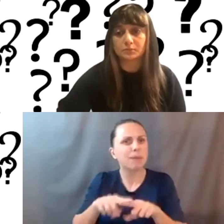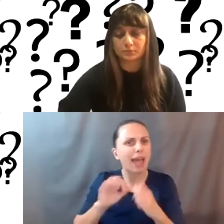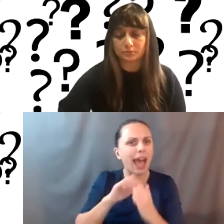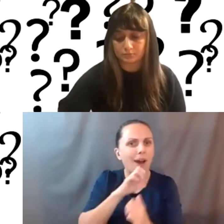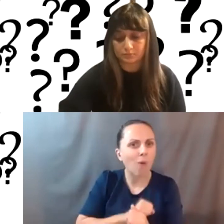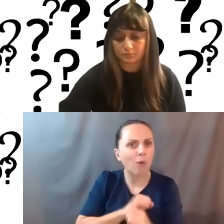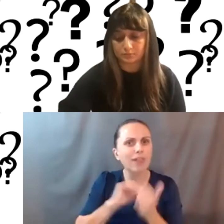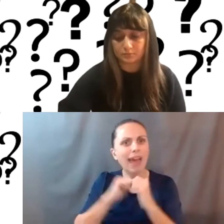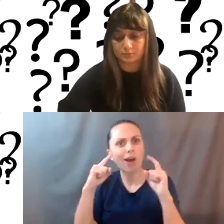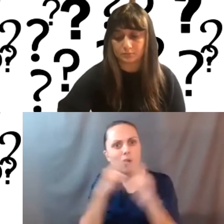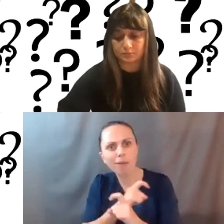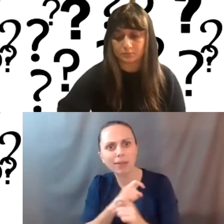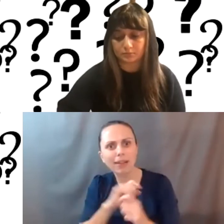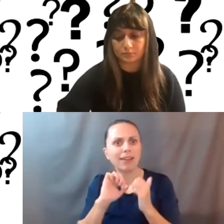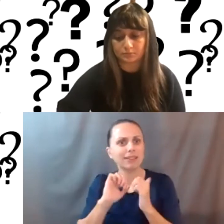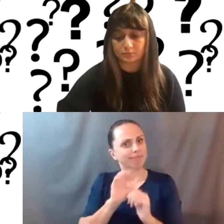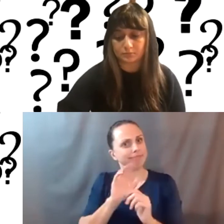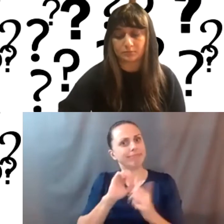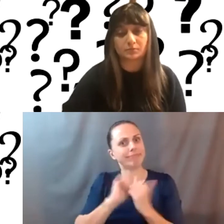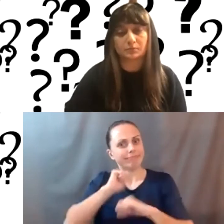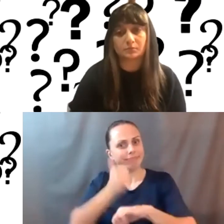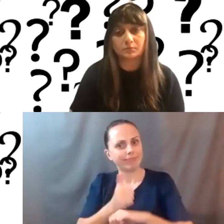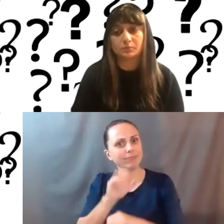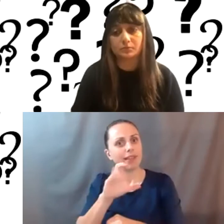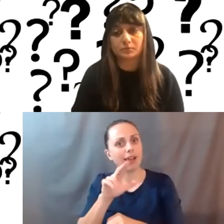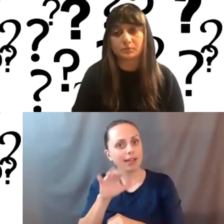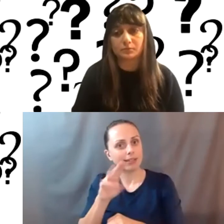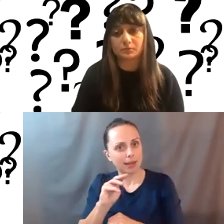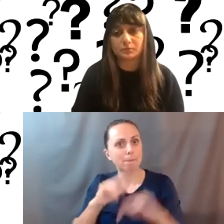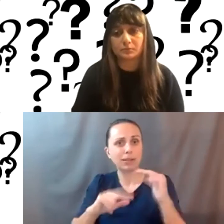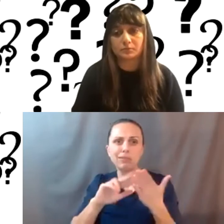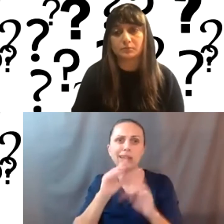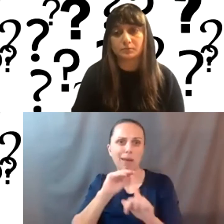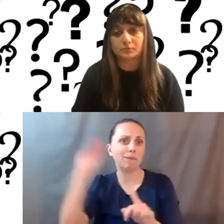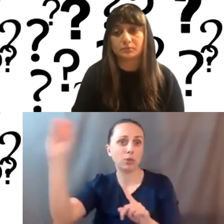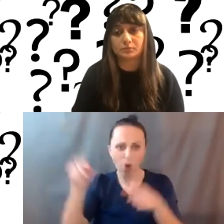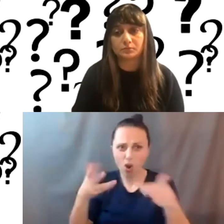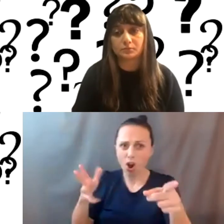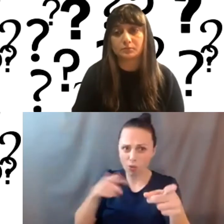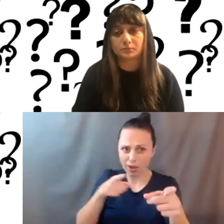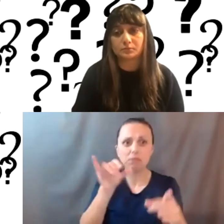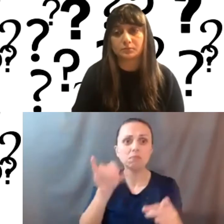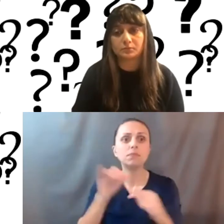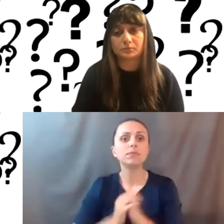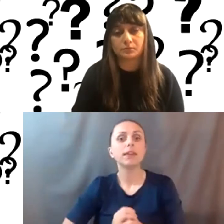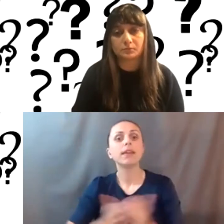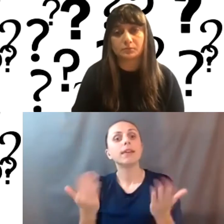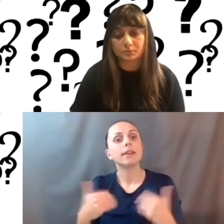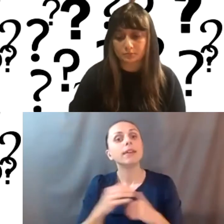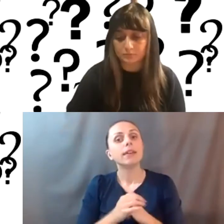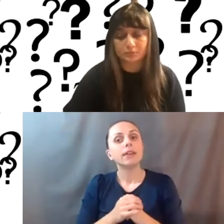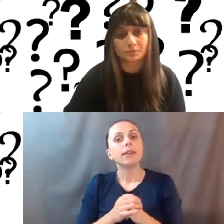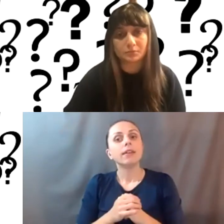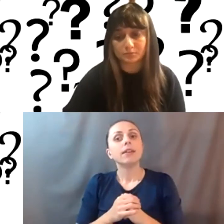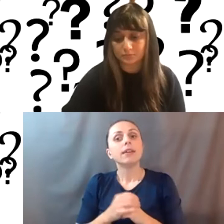complex and con and custom built, you might be able just to, to move it. Yeah. Okay. So you are already doing that. And then in terms of like, you know,